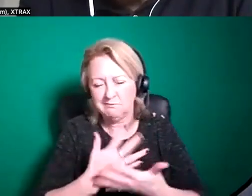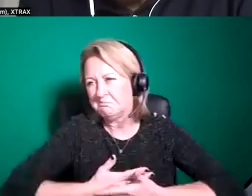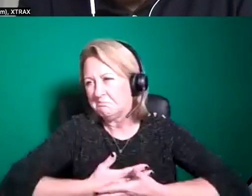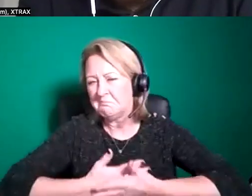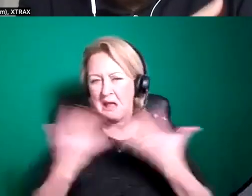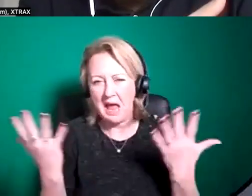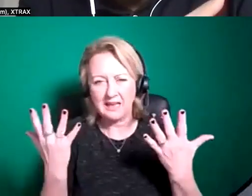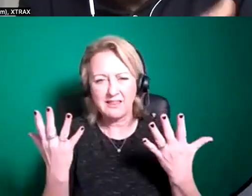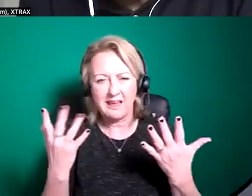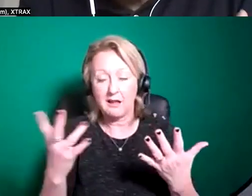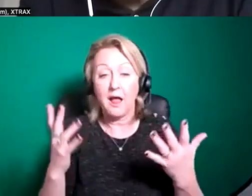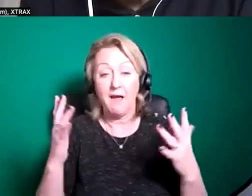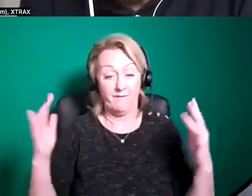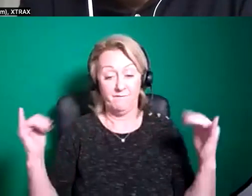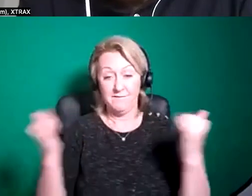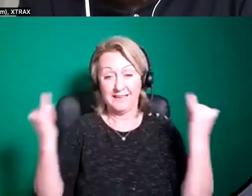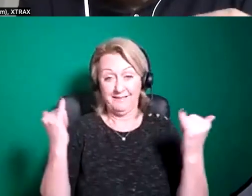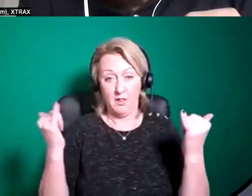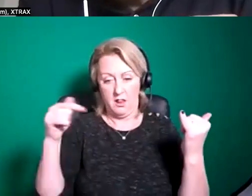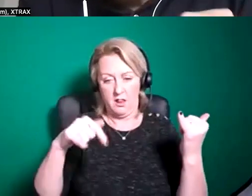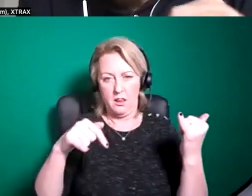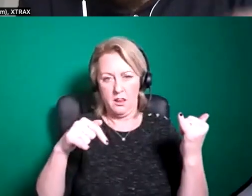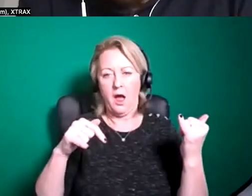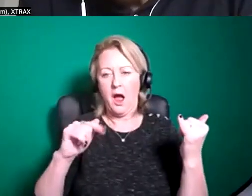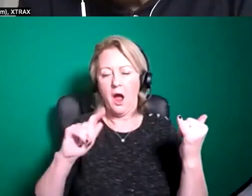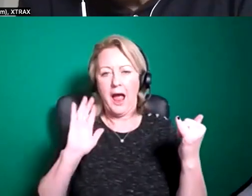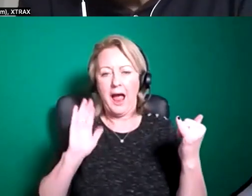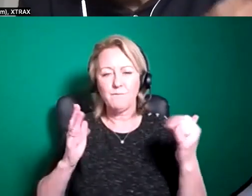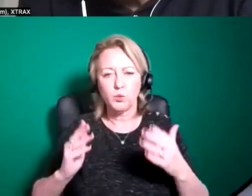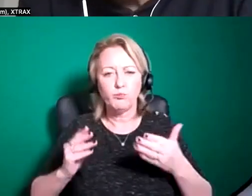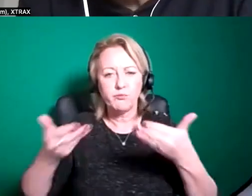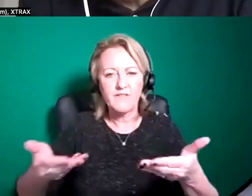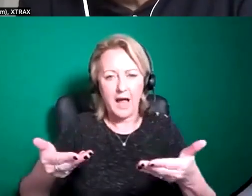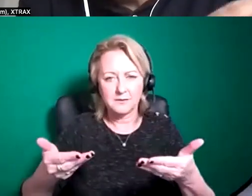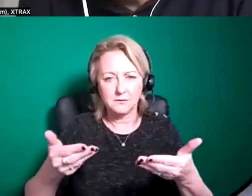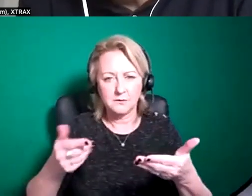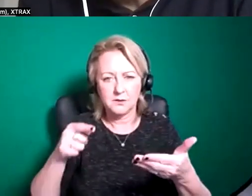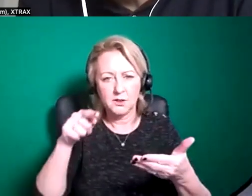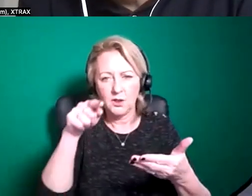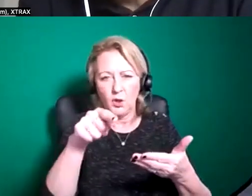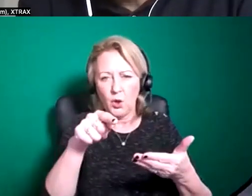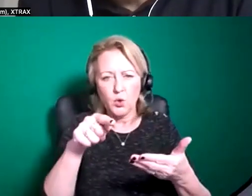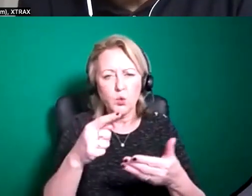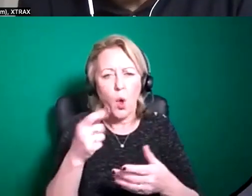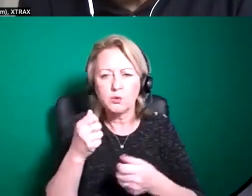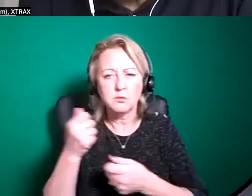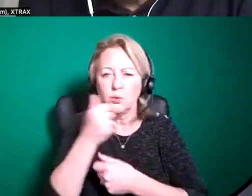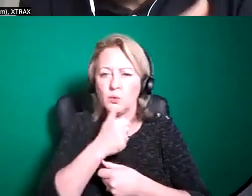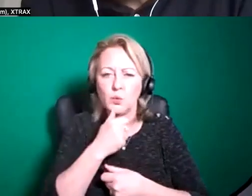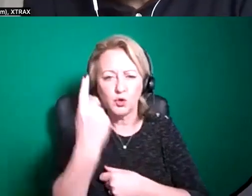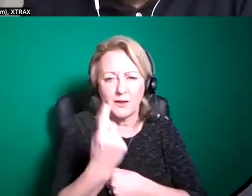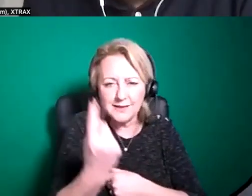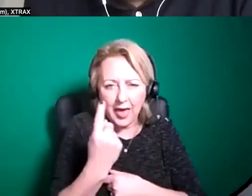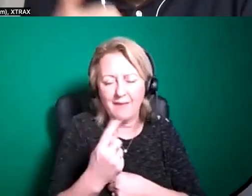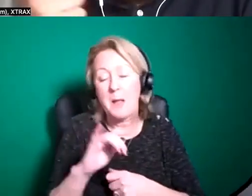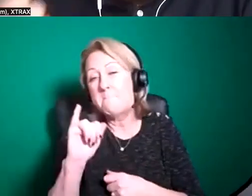the festival might kind of have to provide and which you as an artist aren't necessarily kind of touring with yourself so that might include